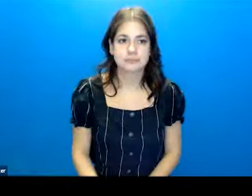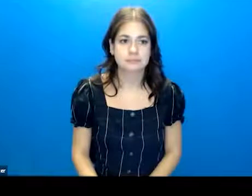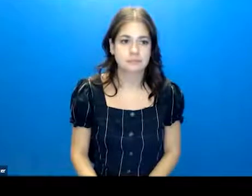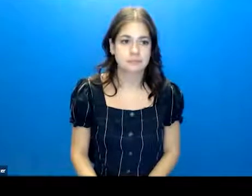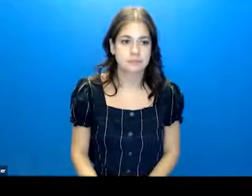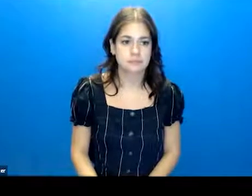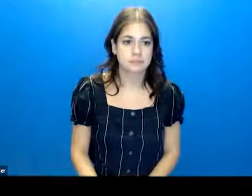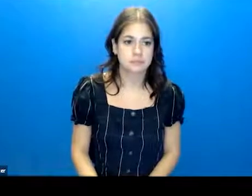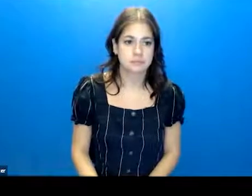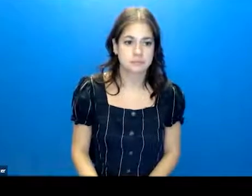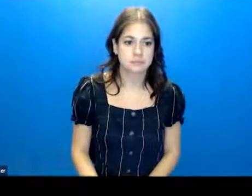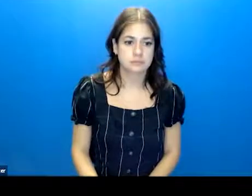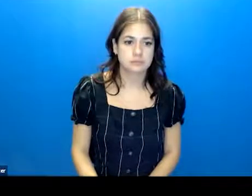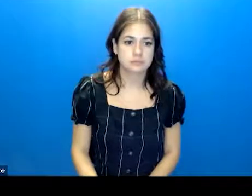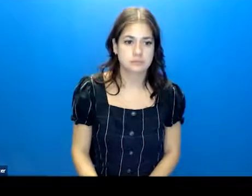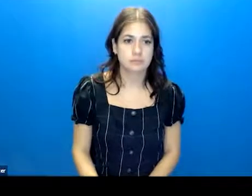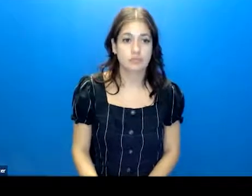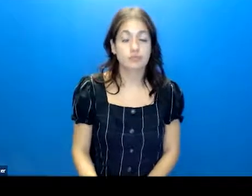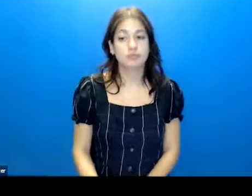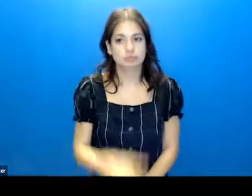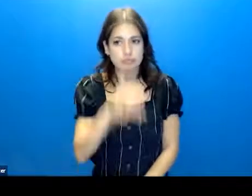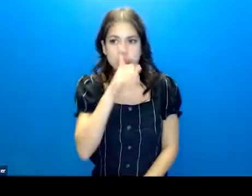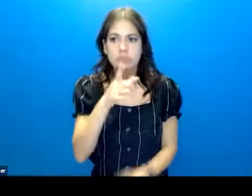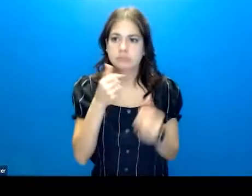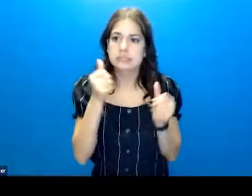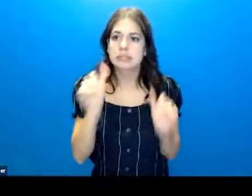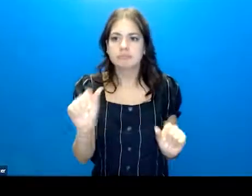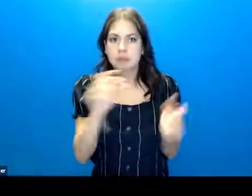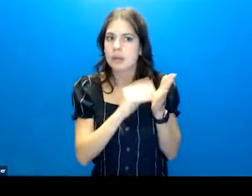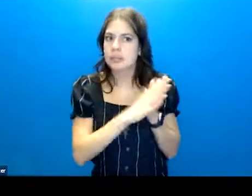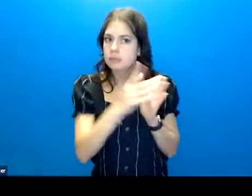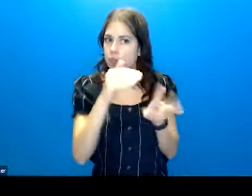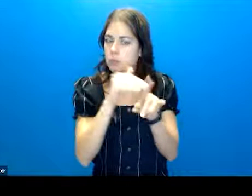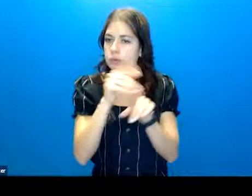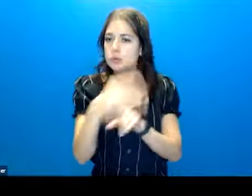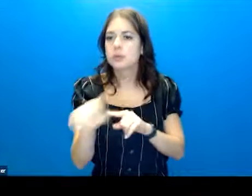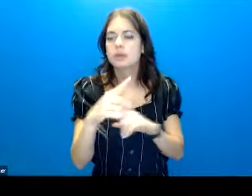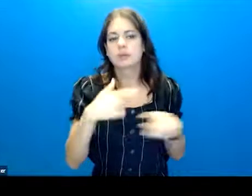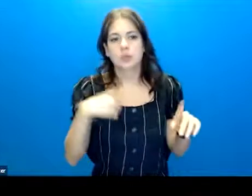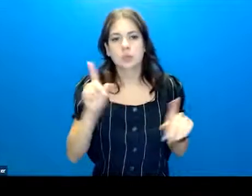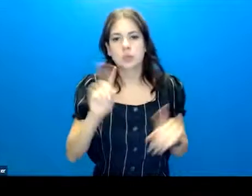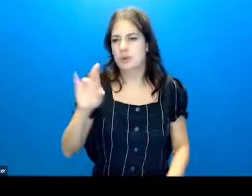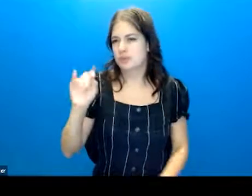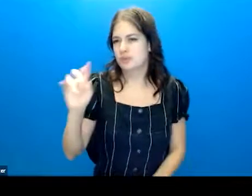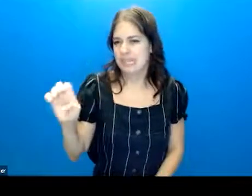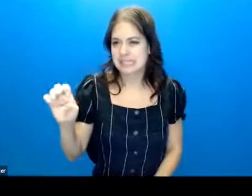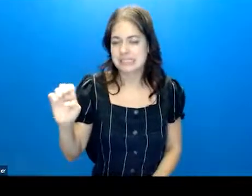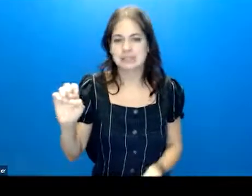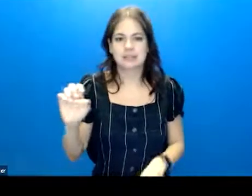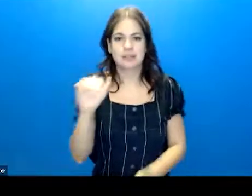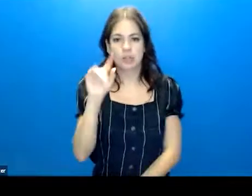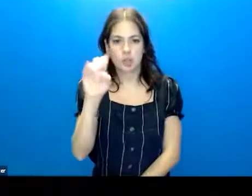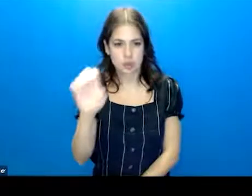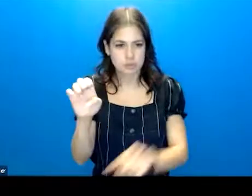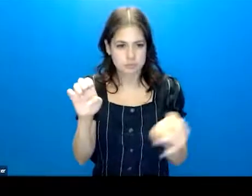Okay. Actual attempts only. I've put a note up there to remind you. Here's where we rate. The codes are right